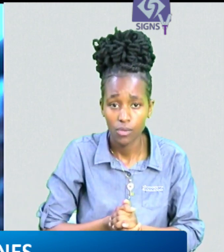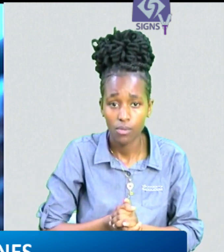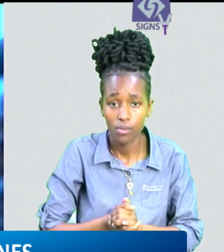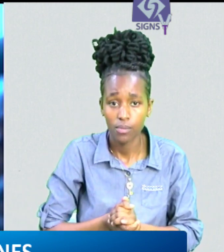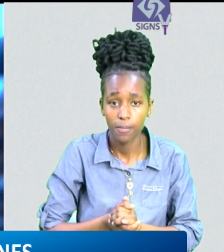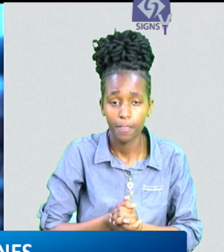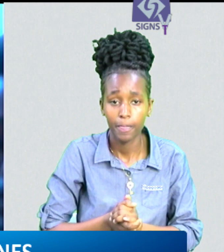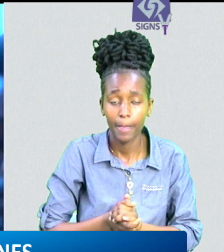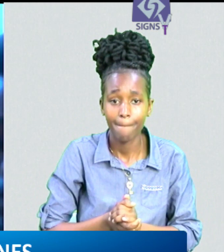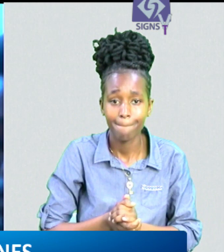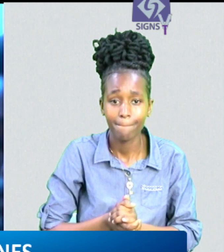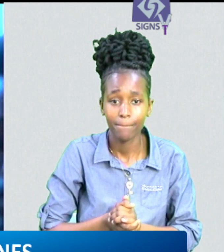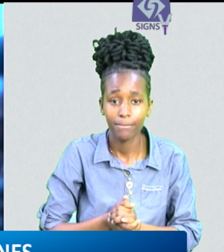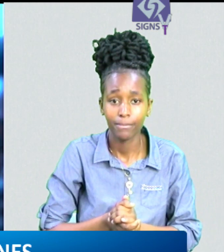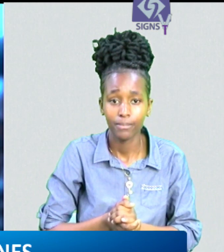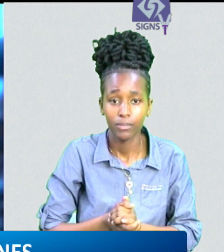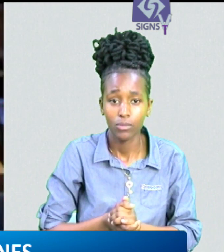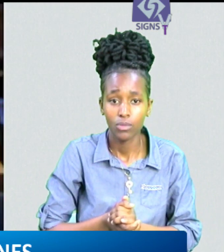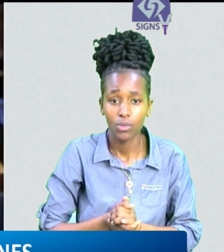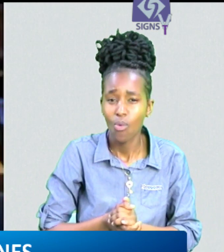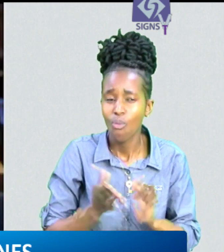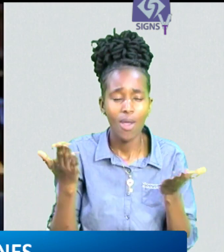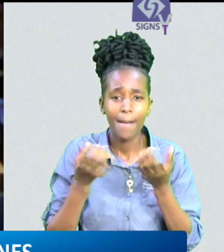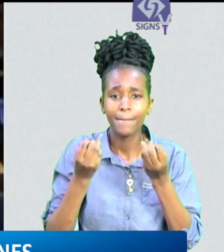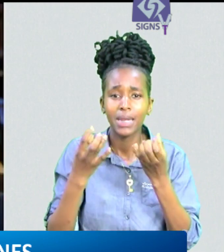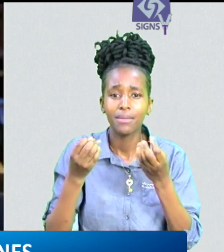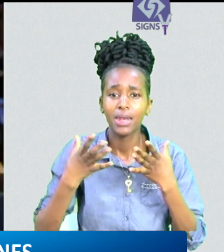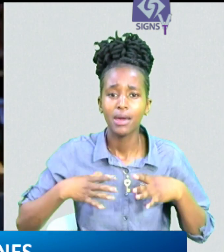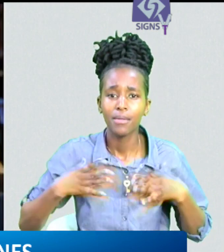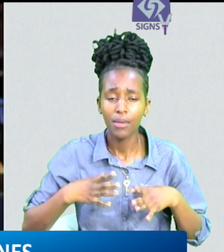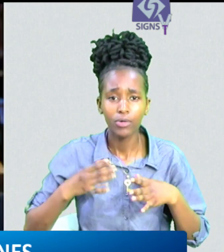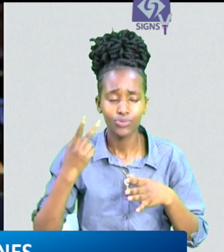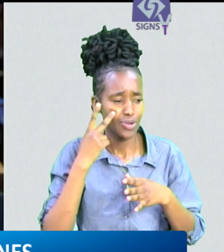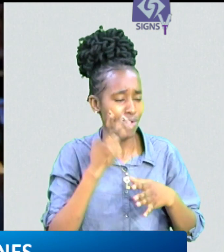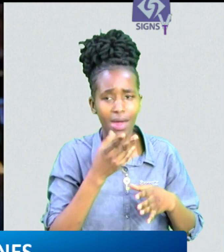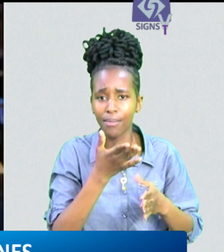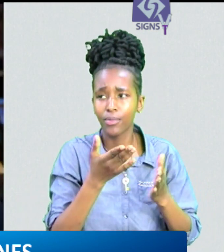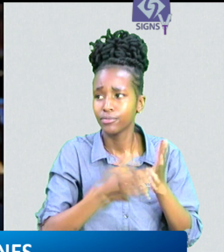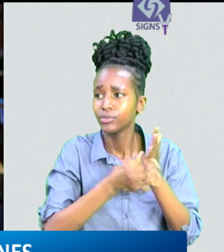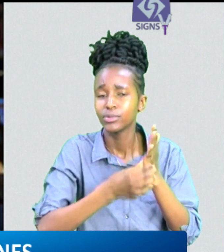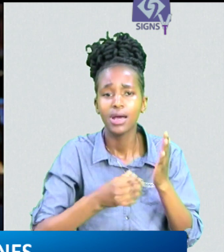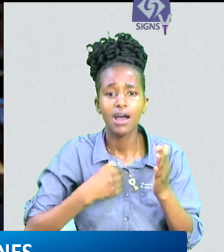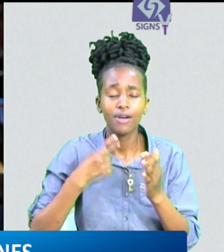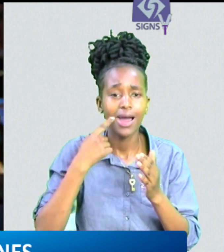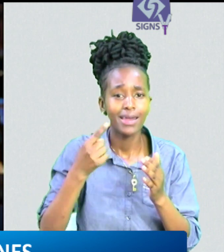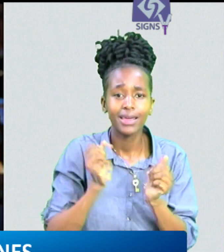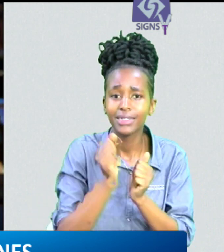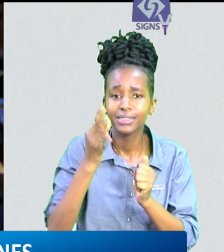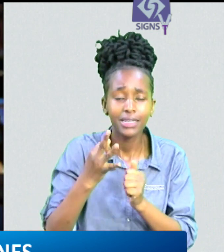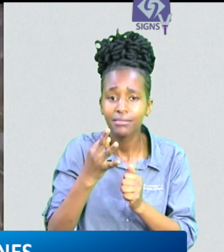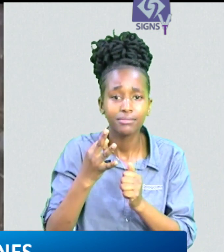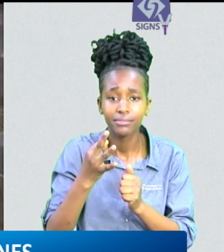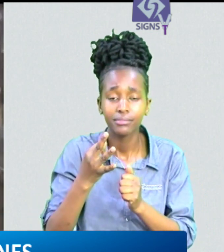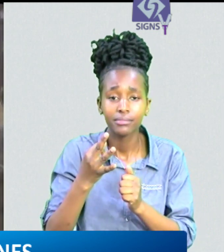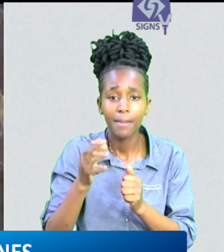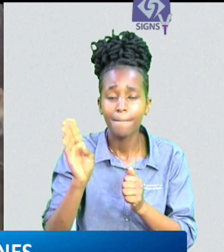yet one country that whose presence was very visible in this summit that country